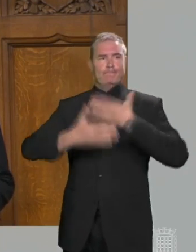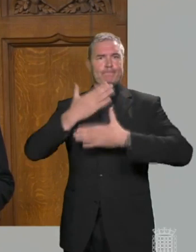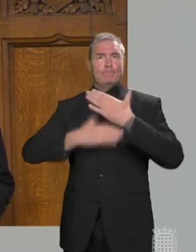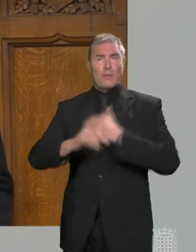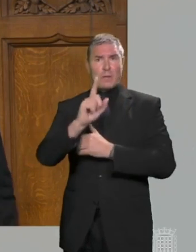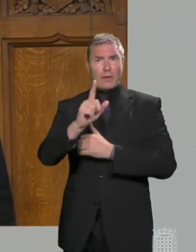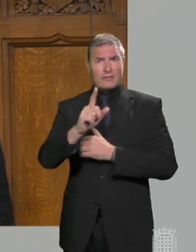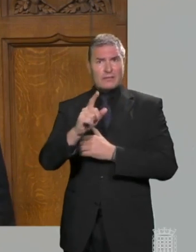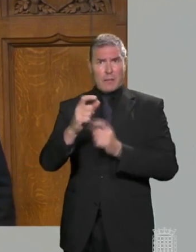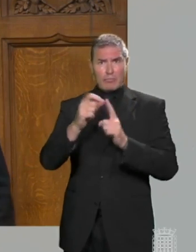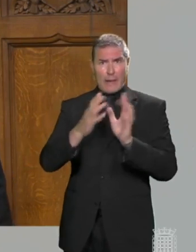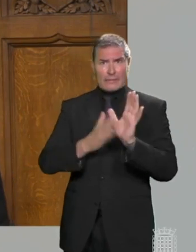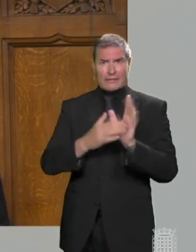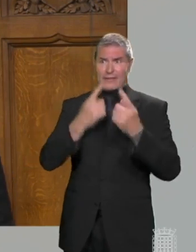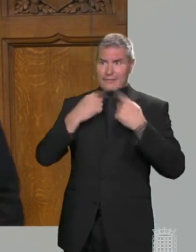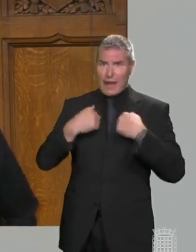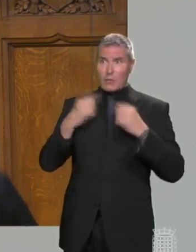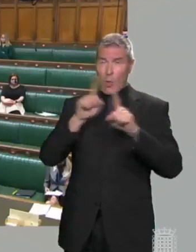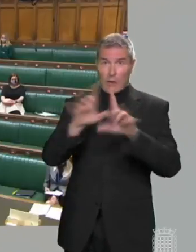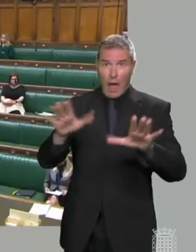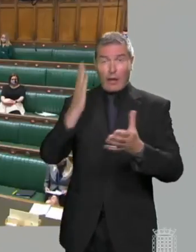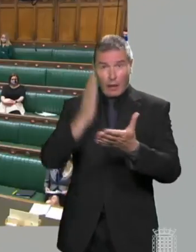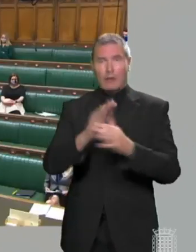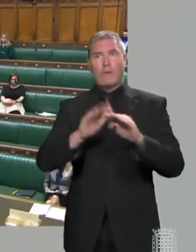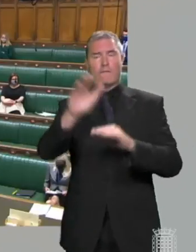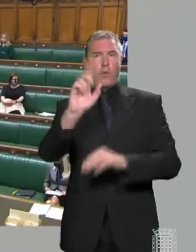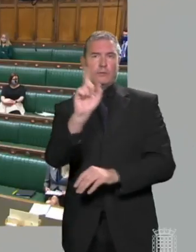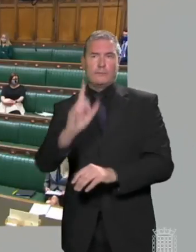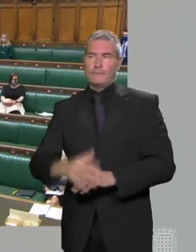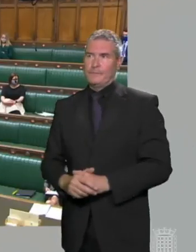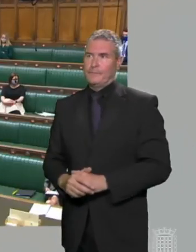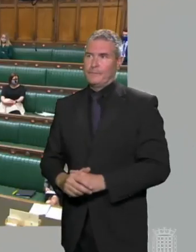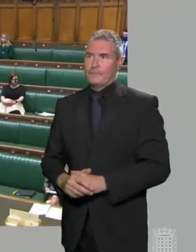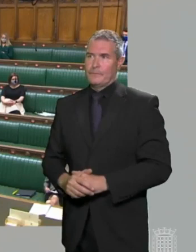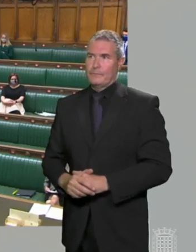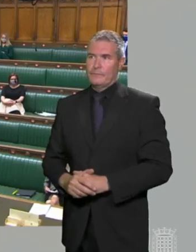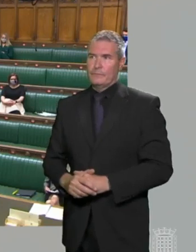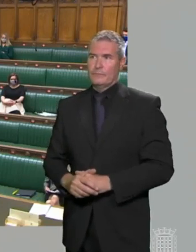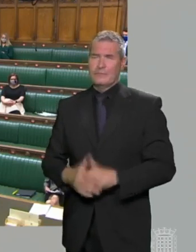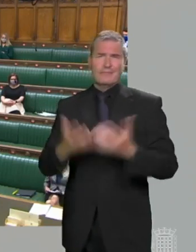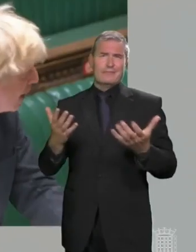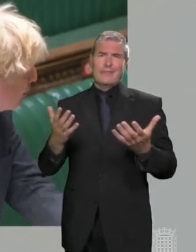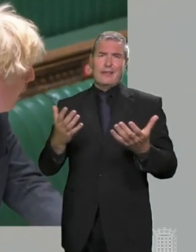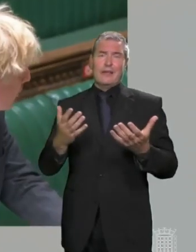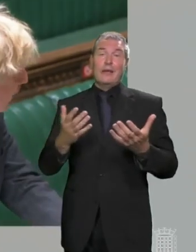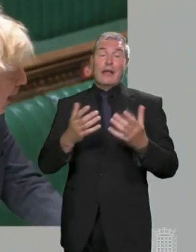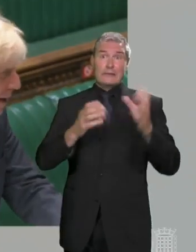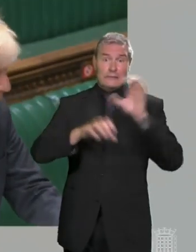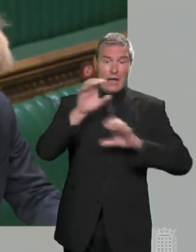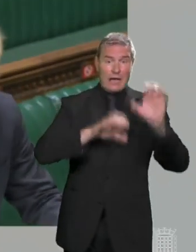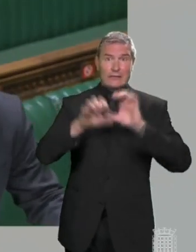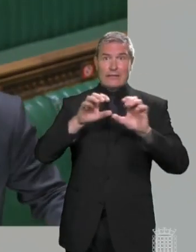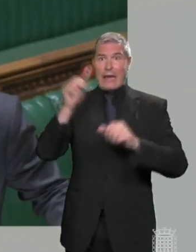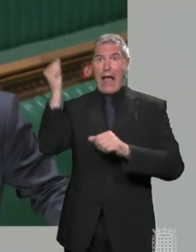say to the country to convince us of that reality? Mr Speaker. believe that academic and scientific freedom are an invaluable part of